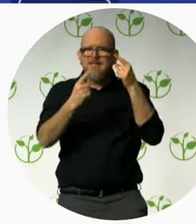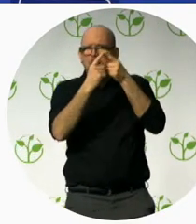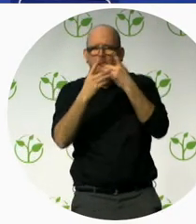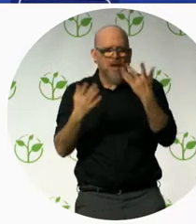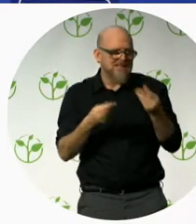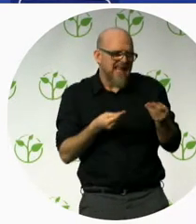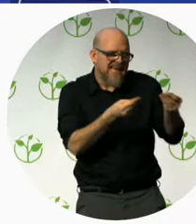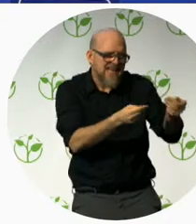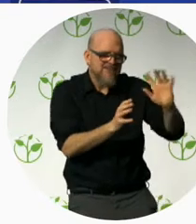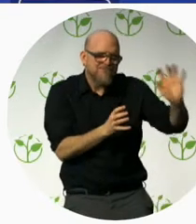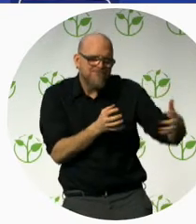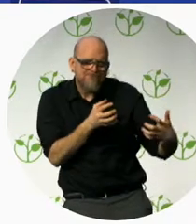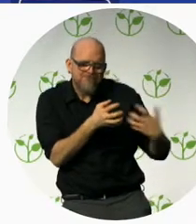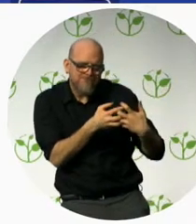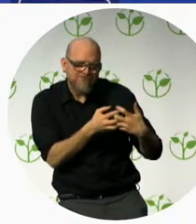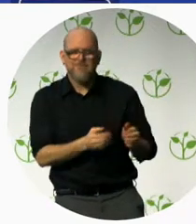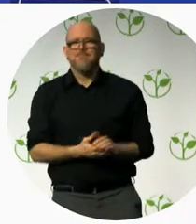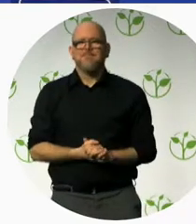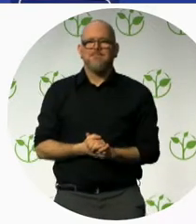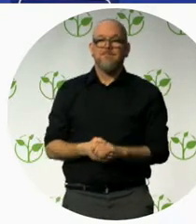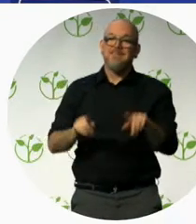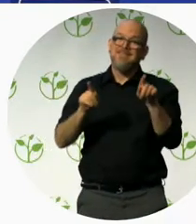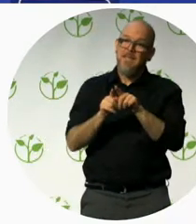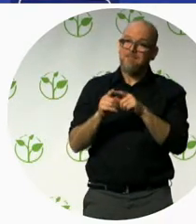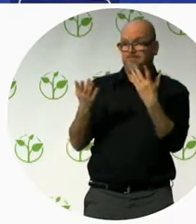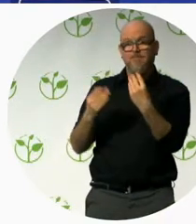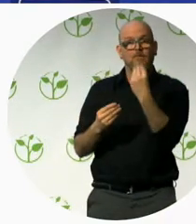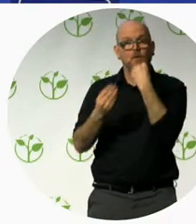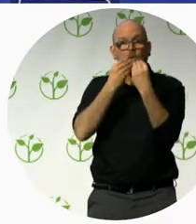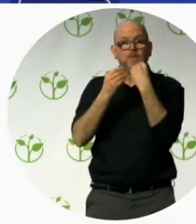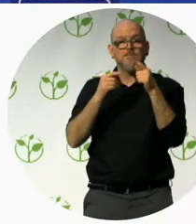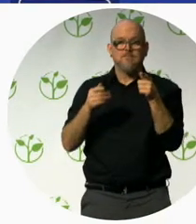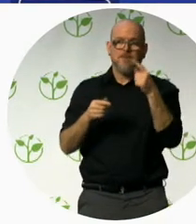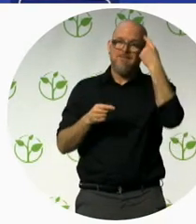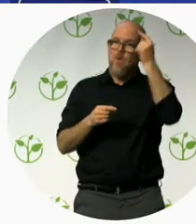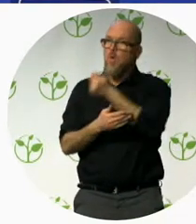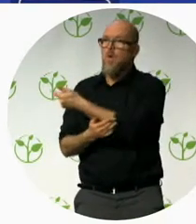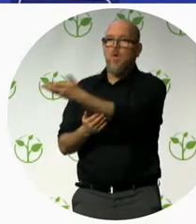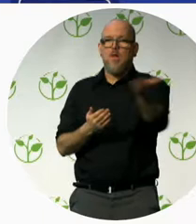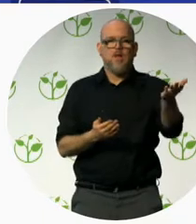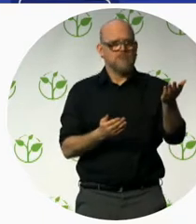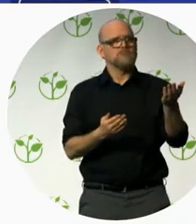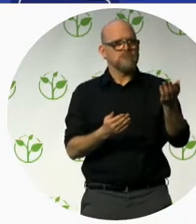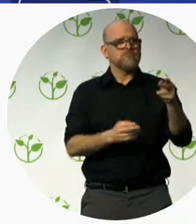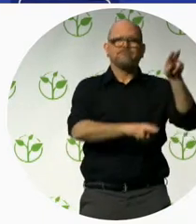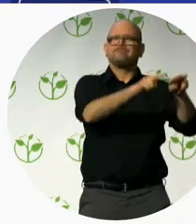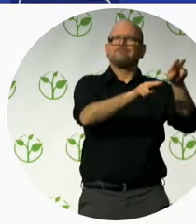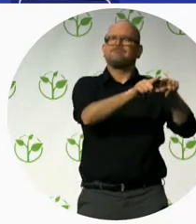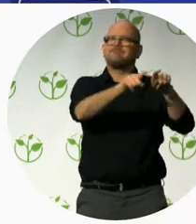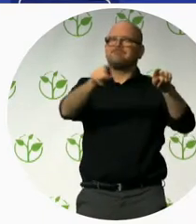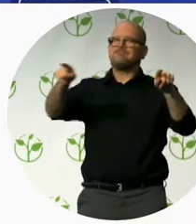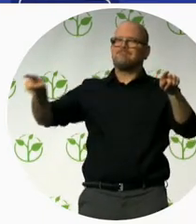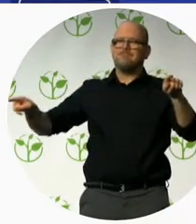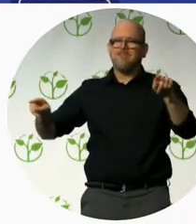The next thing is food for all. This is something that is coming much, much more. We have now in all our Scandic hotel 28 products for